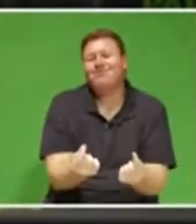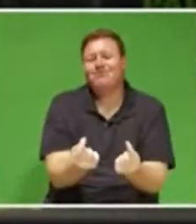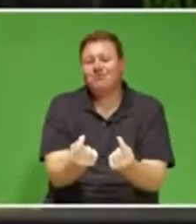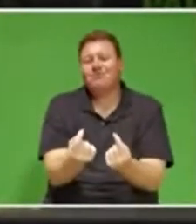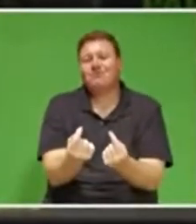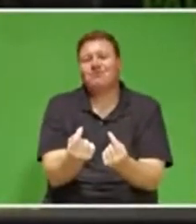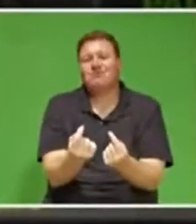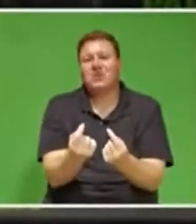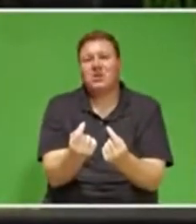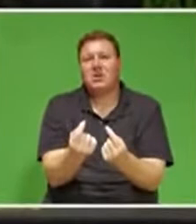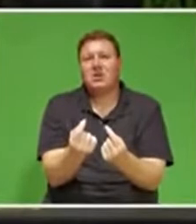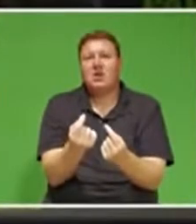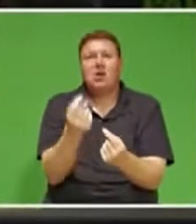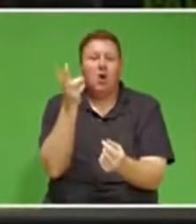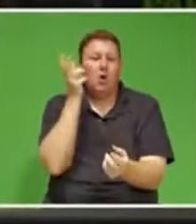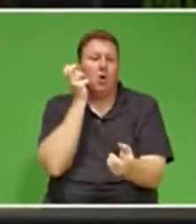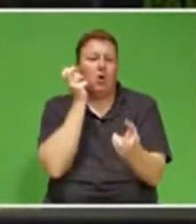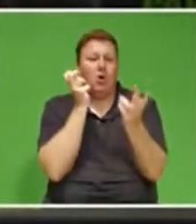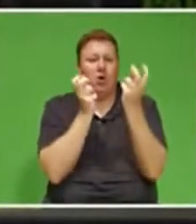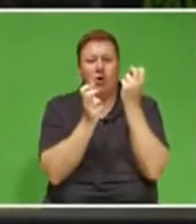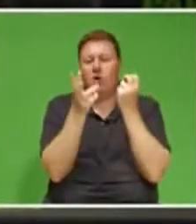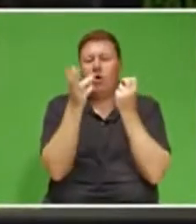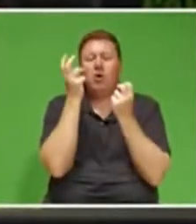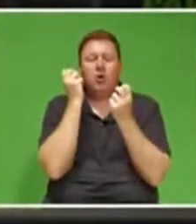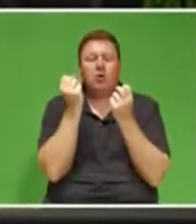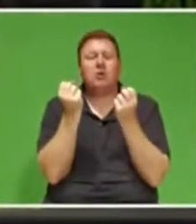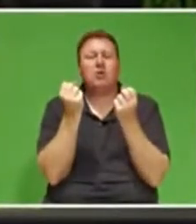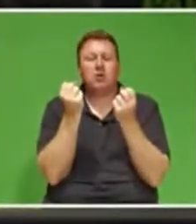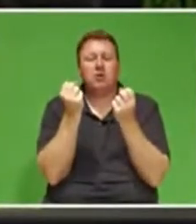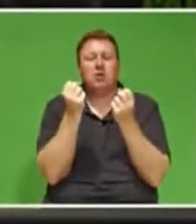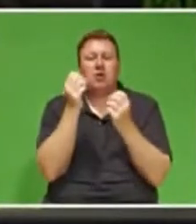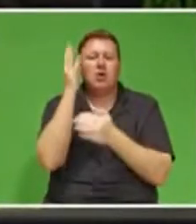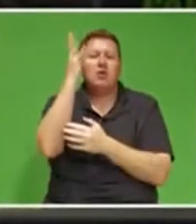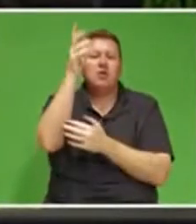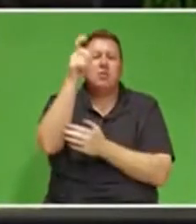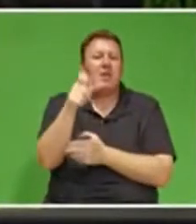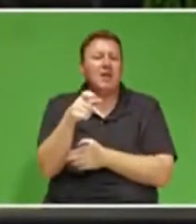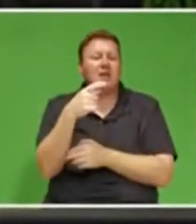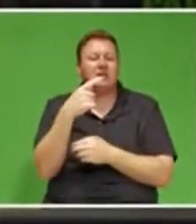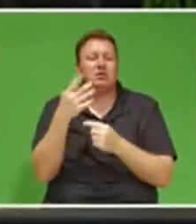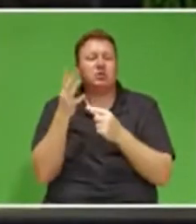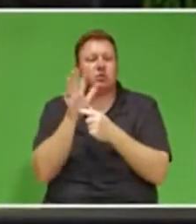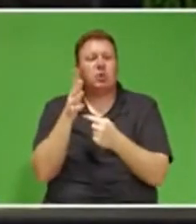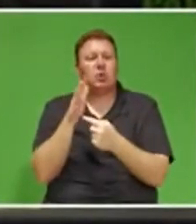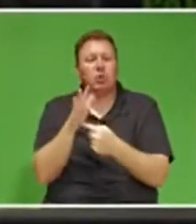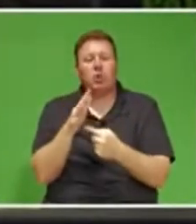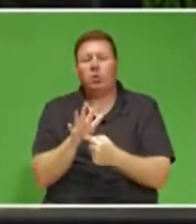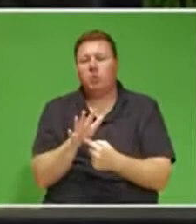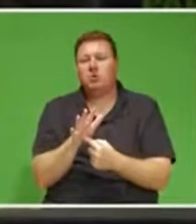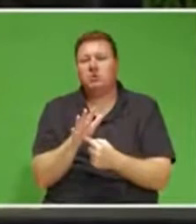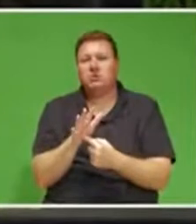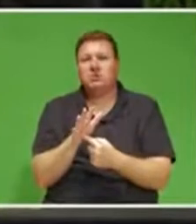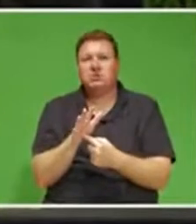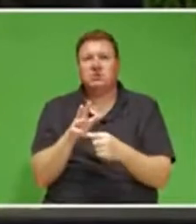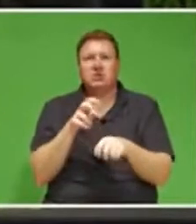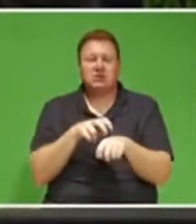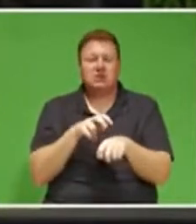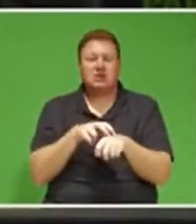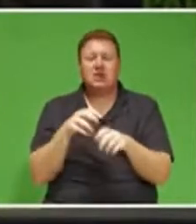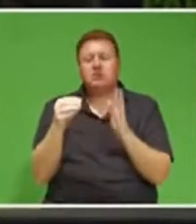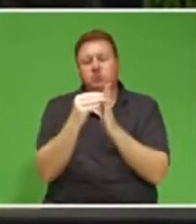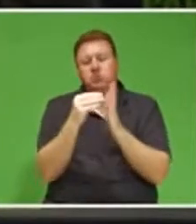several speakers in the debate raised the need for effective and urgent